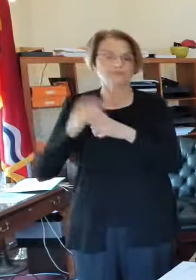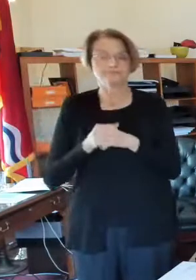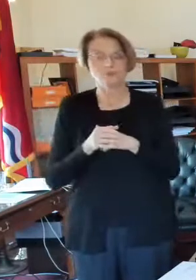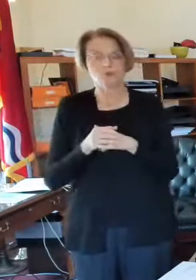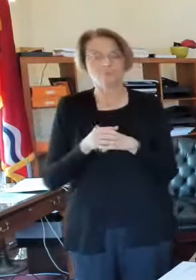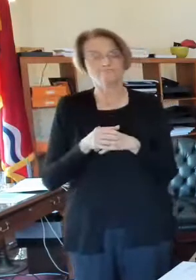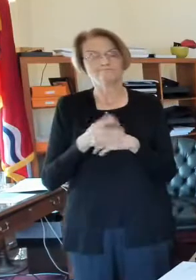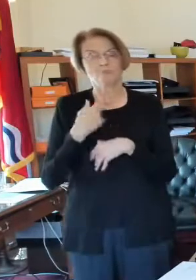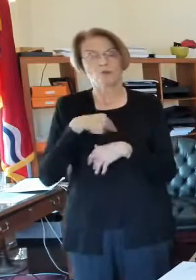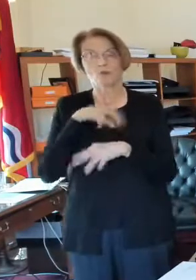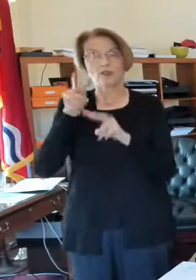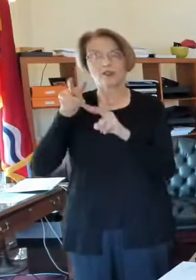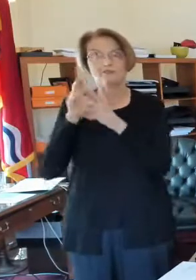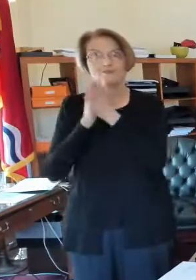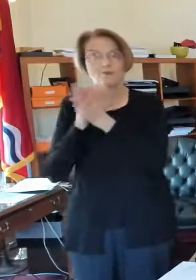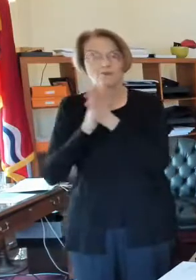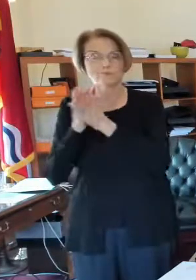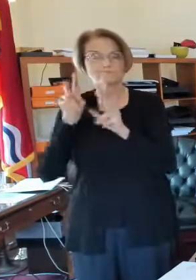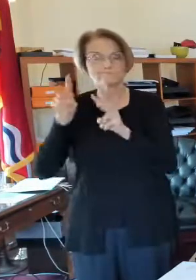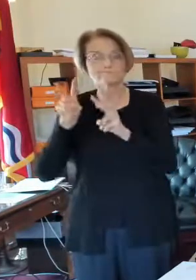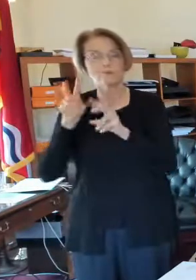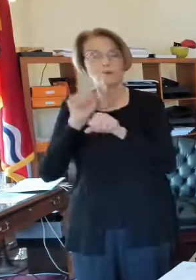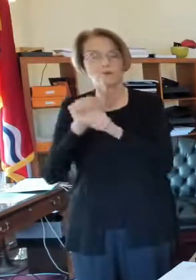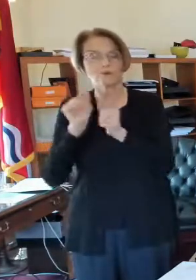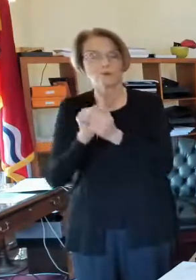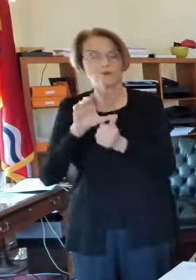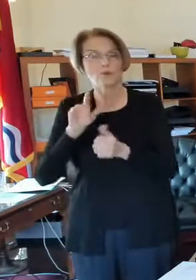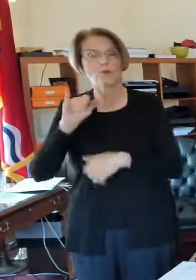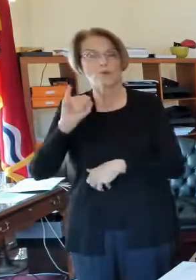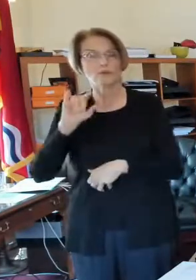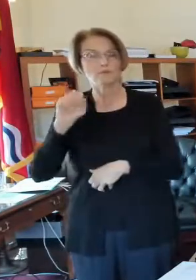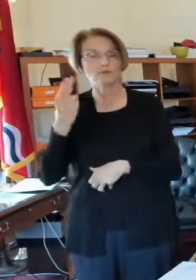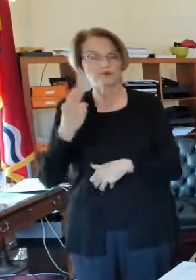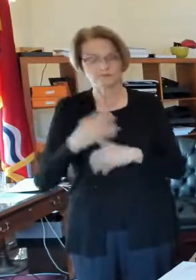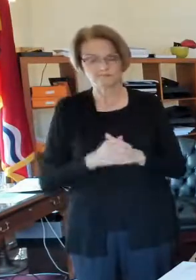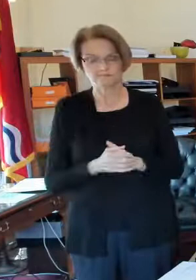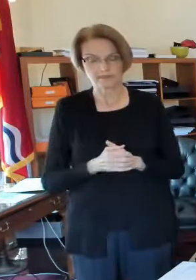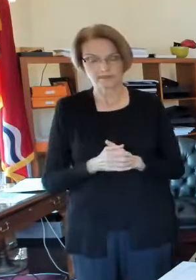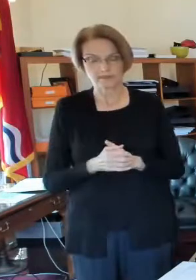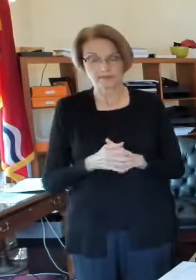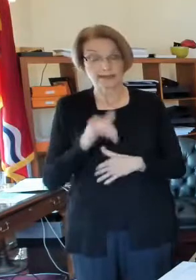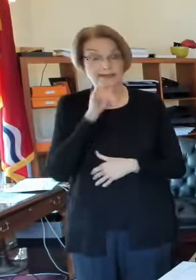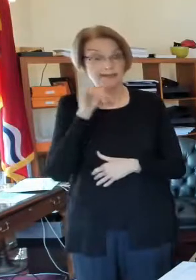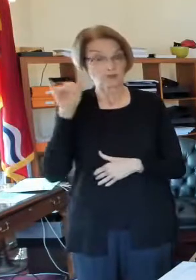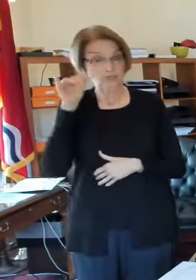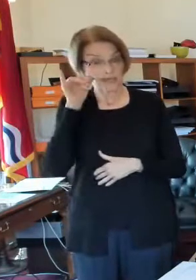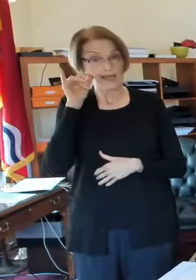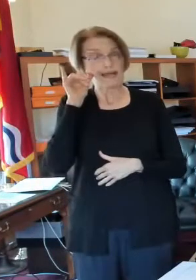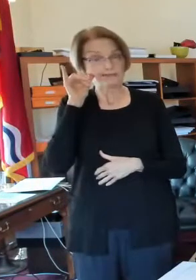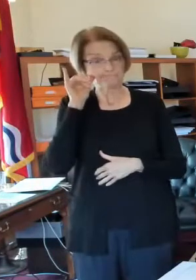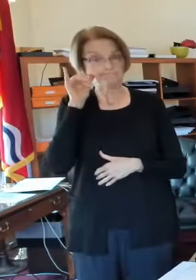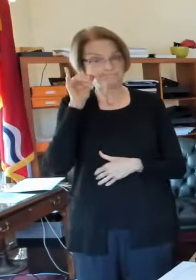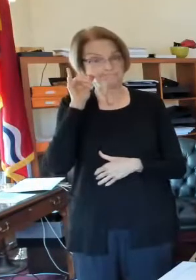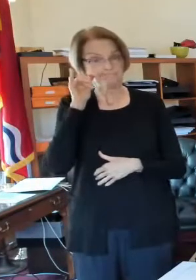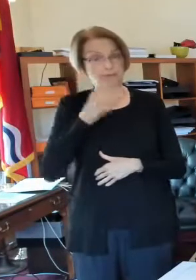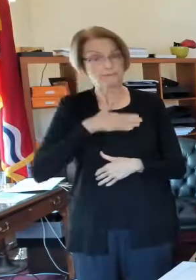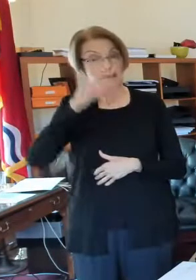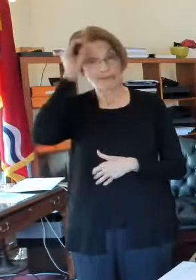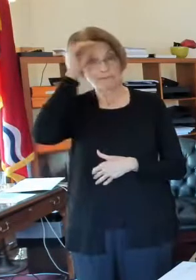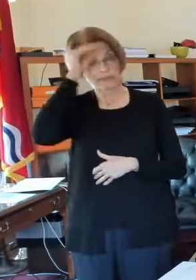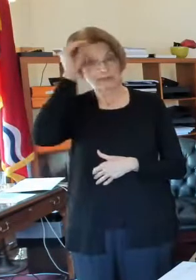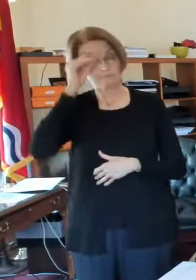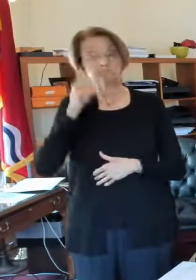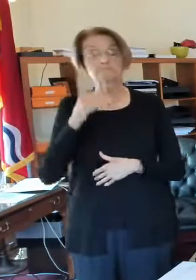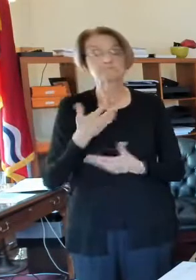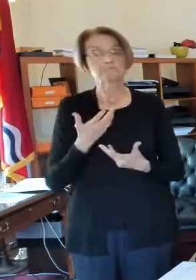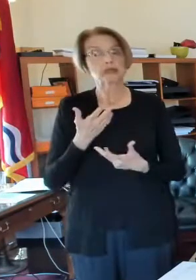Bush. One of the things I would say about yesterday is that I thought the voter turnout would